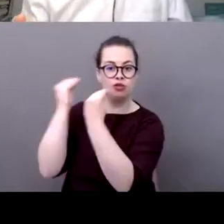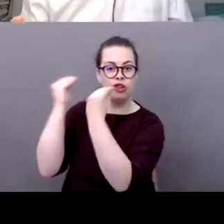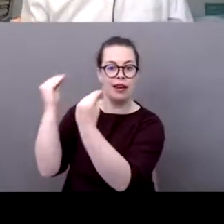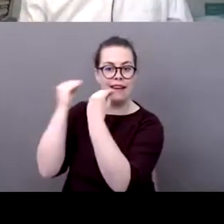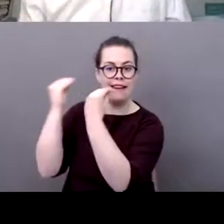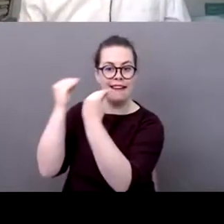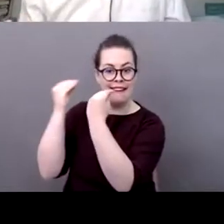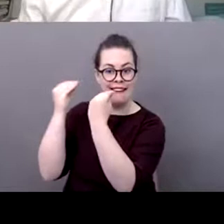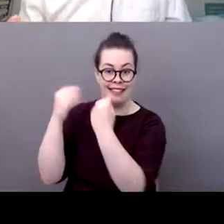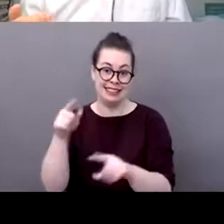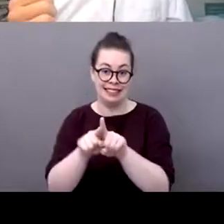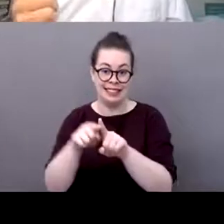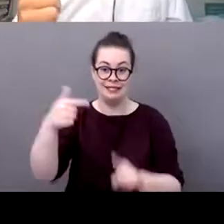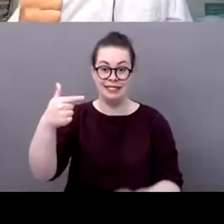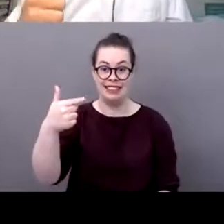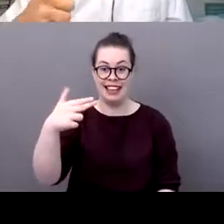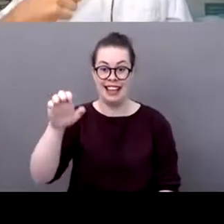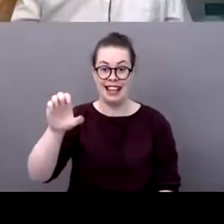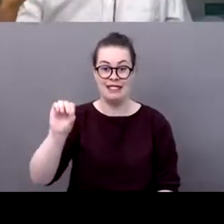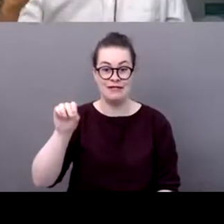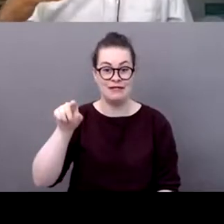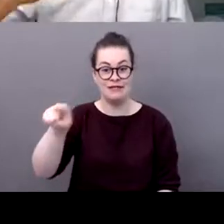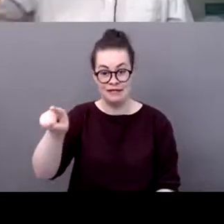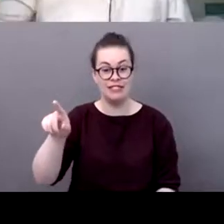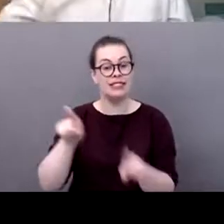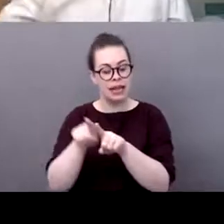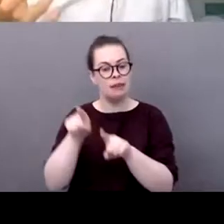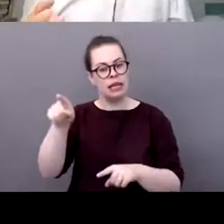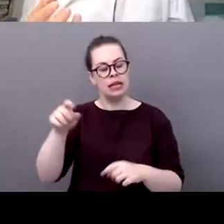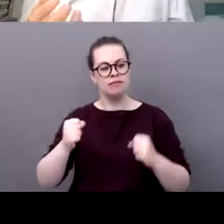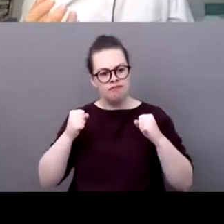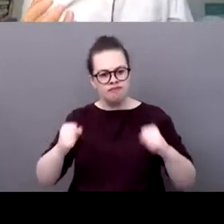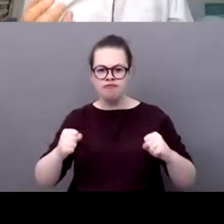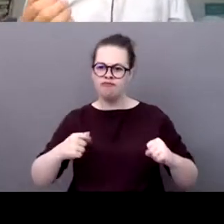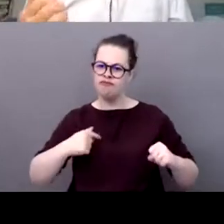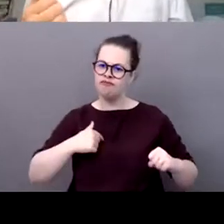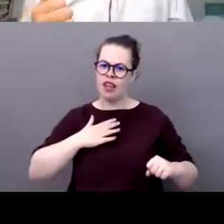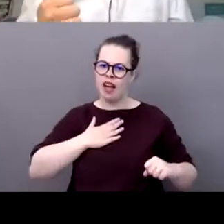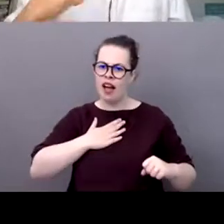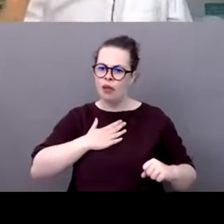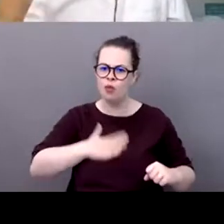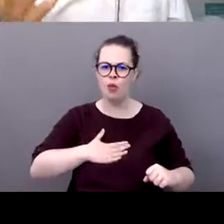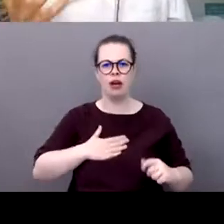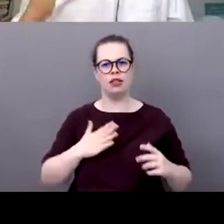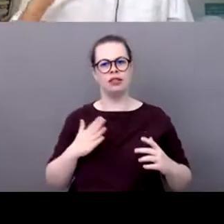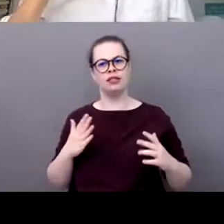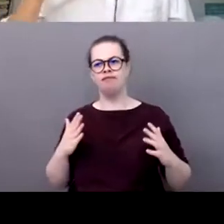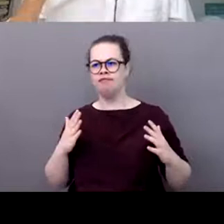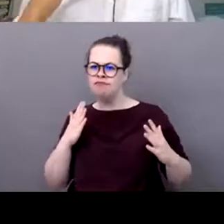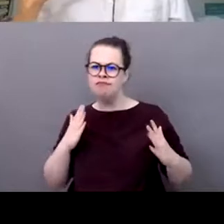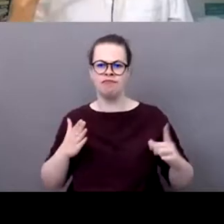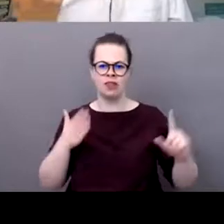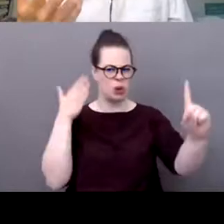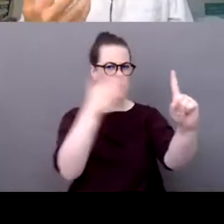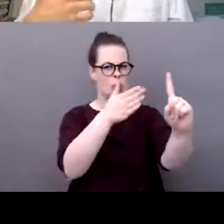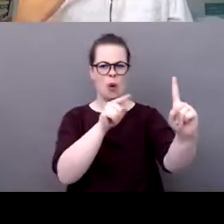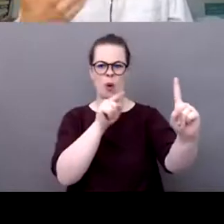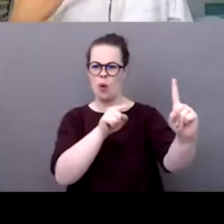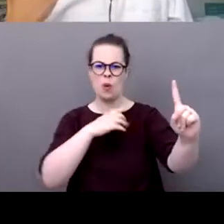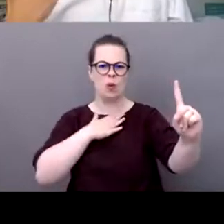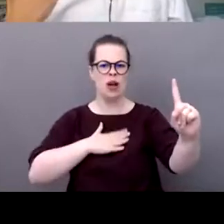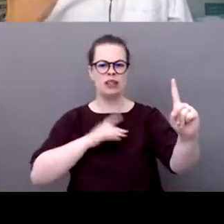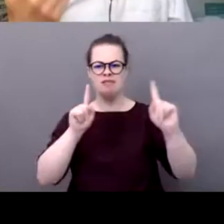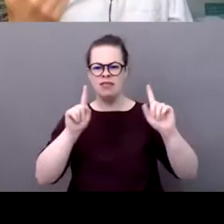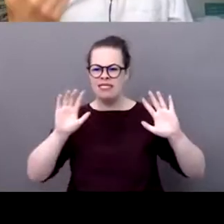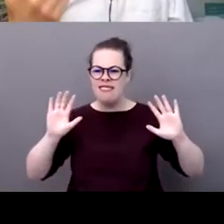um because he had the the strong ambition of i have this but how do i get there in terms of sustainability i